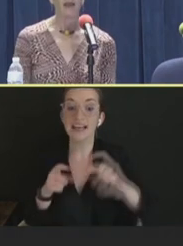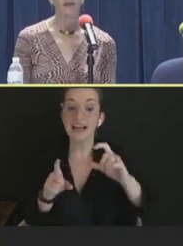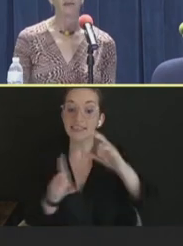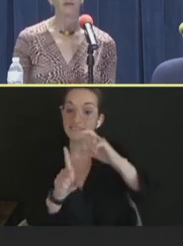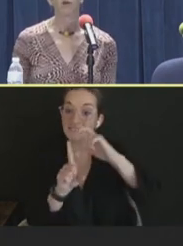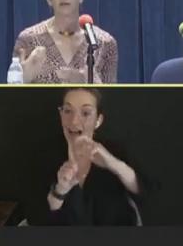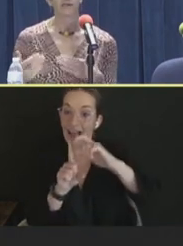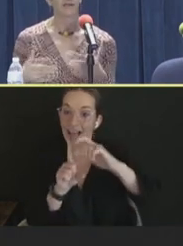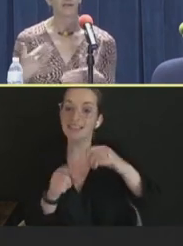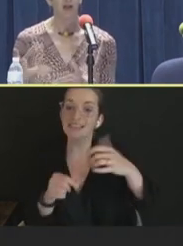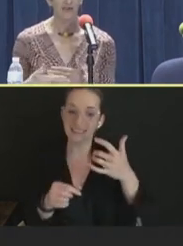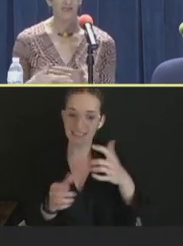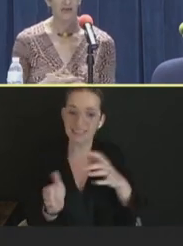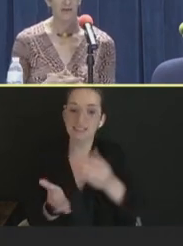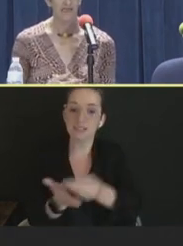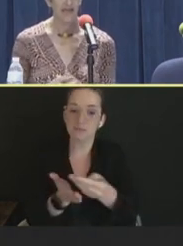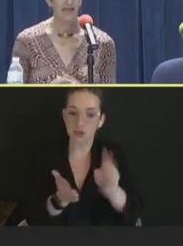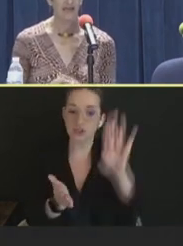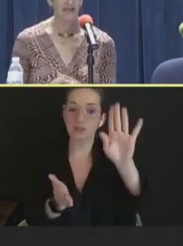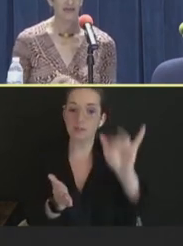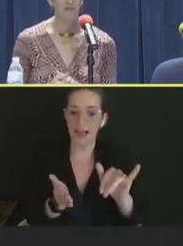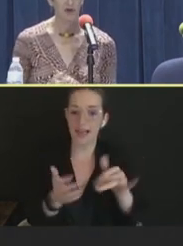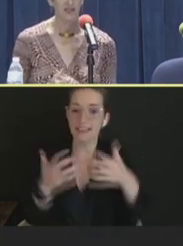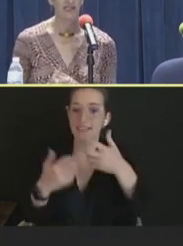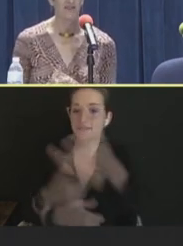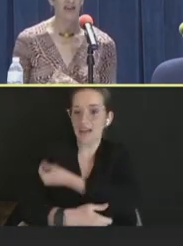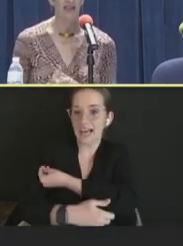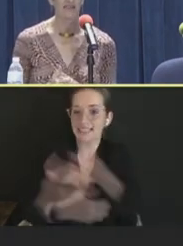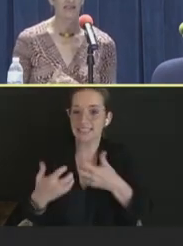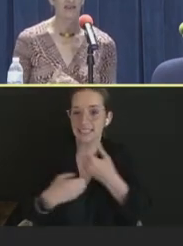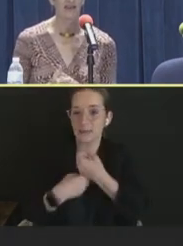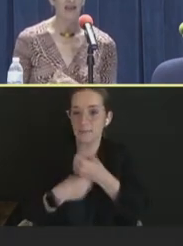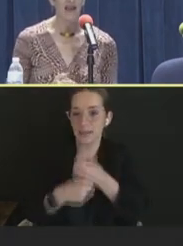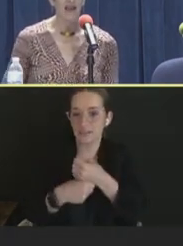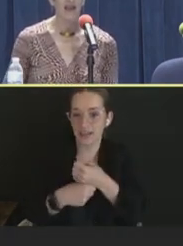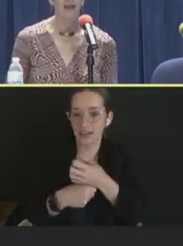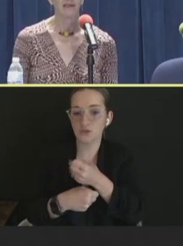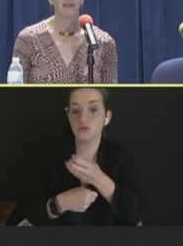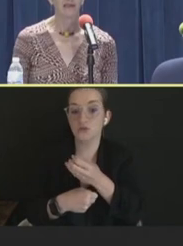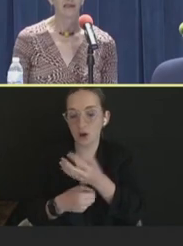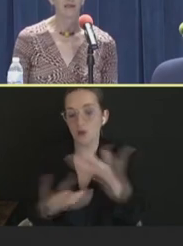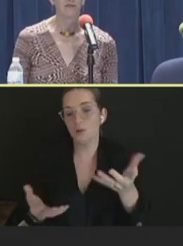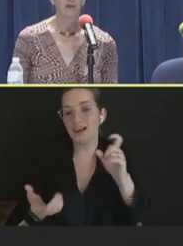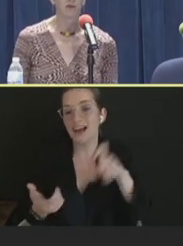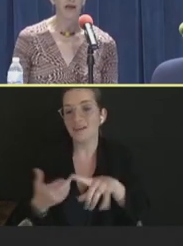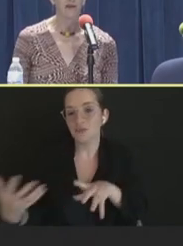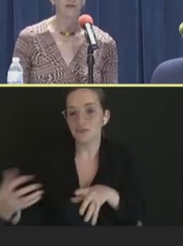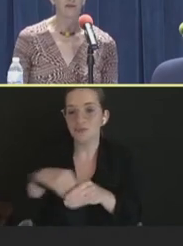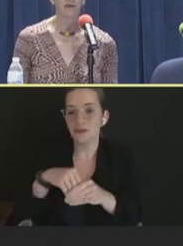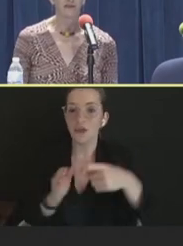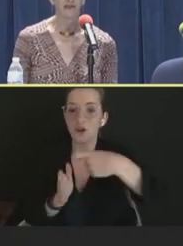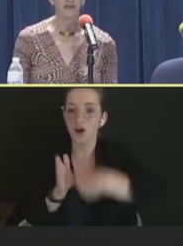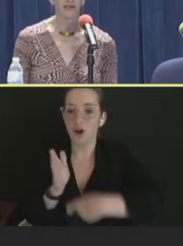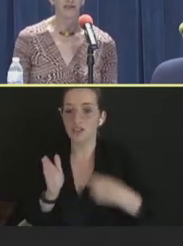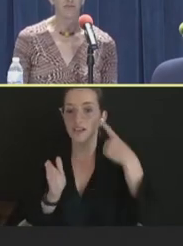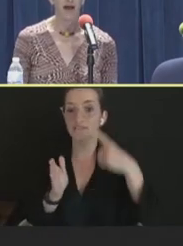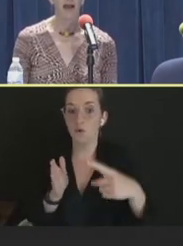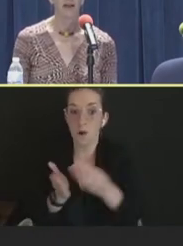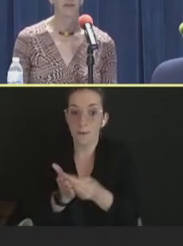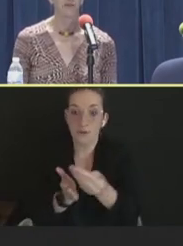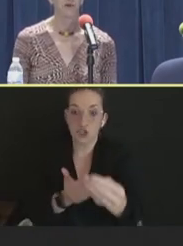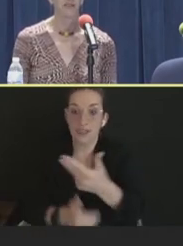And so, of course, the cost comes then in purchasing the vaccine. And it requires the